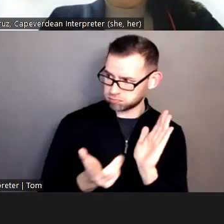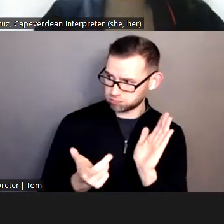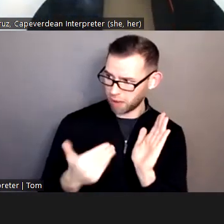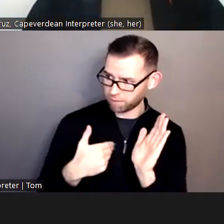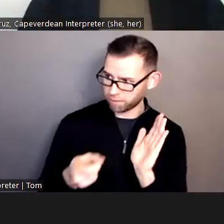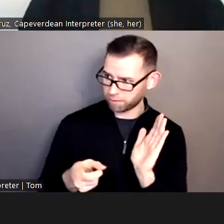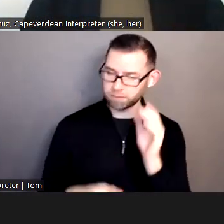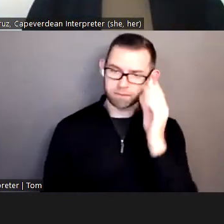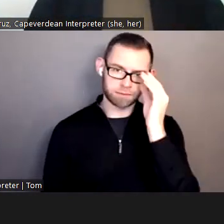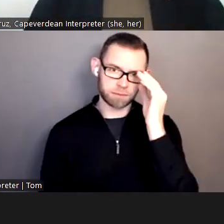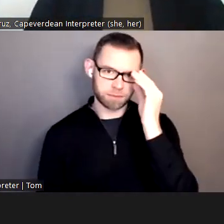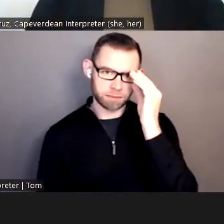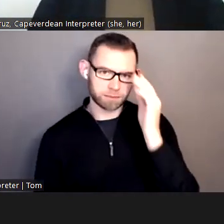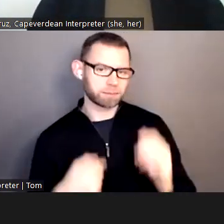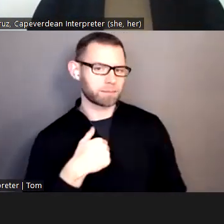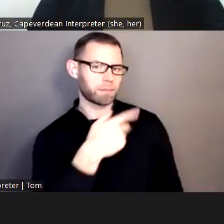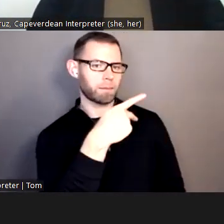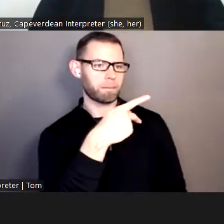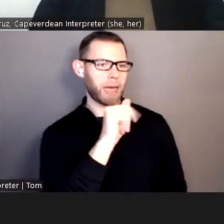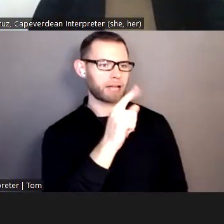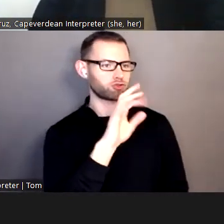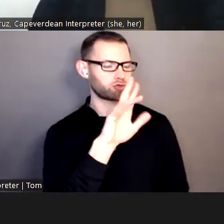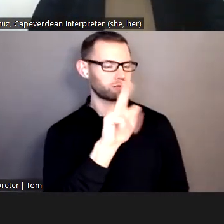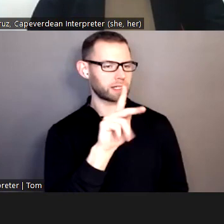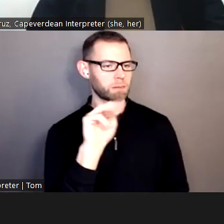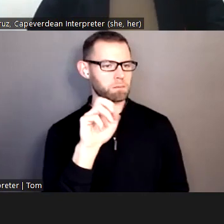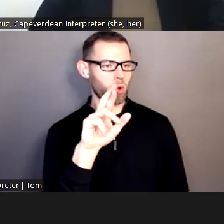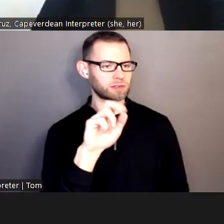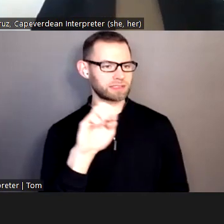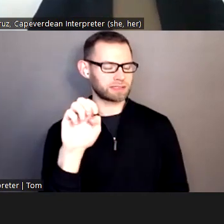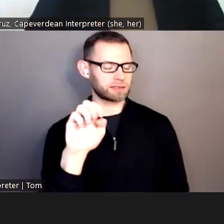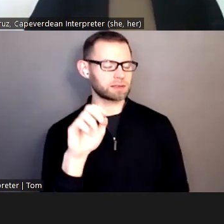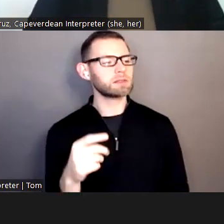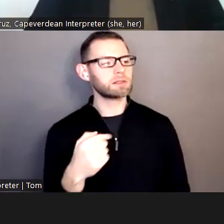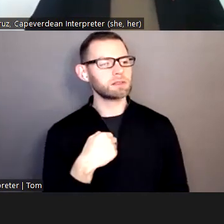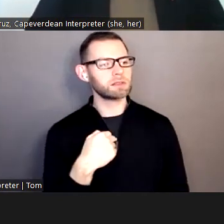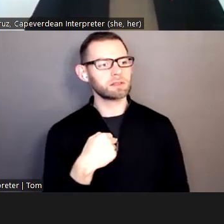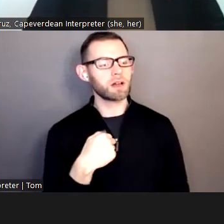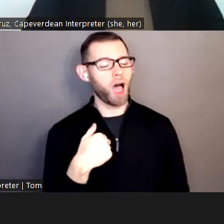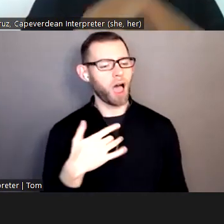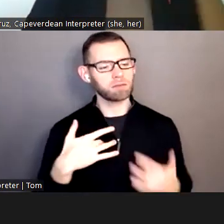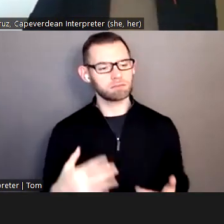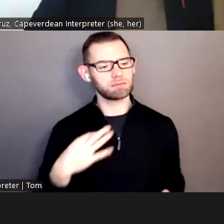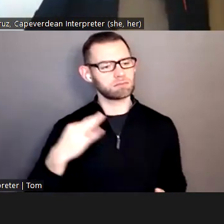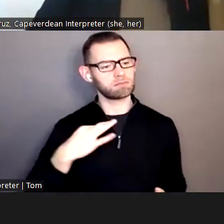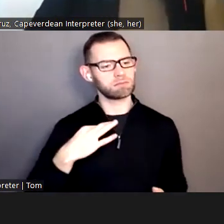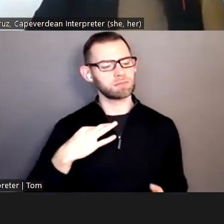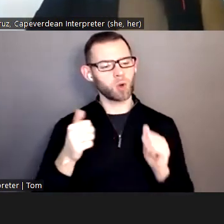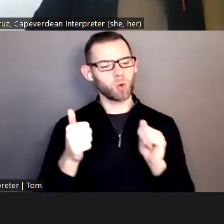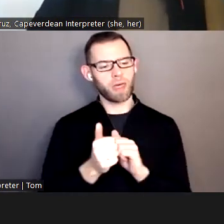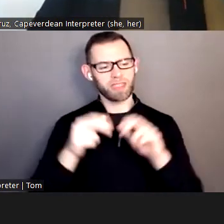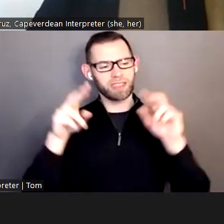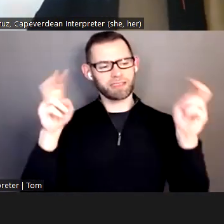So I my name is Patrick Morse speaking again. I volunteer with neighbor to neighbor,